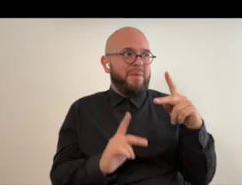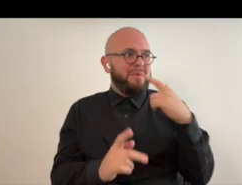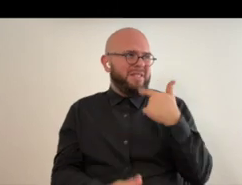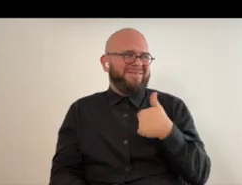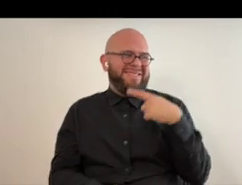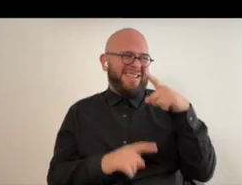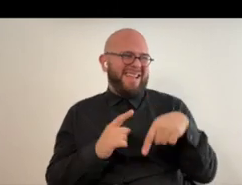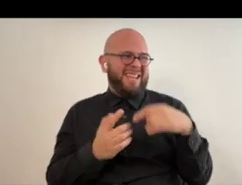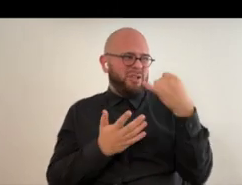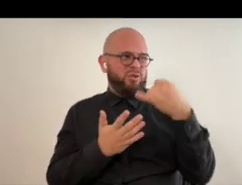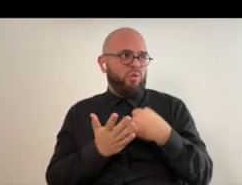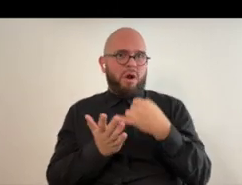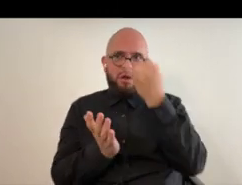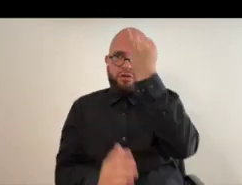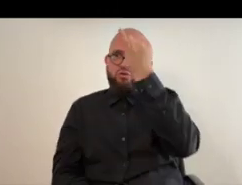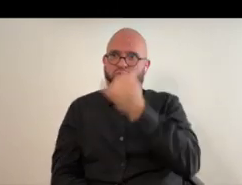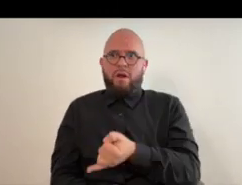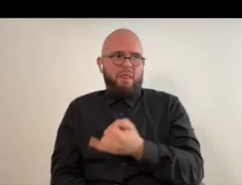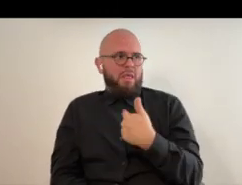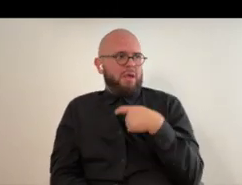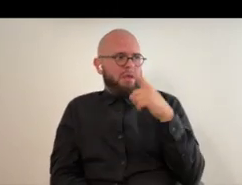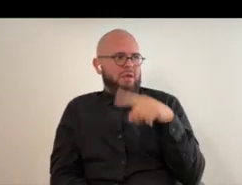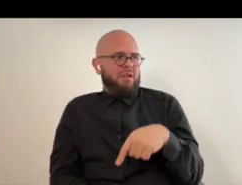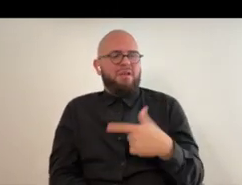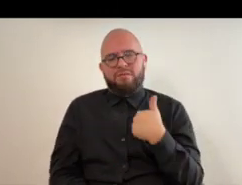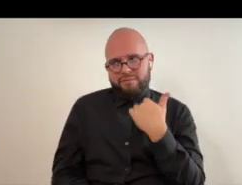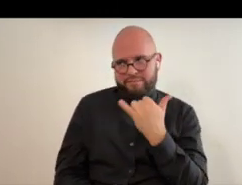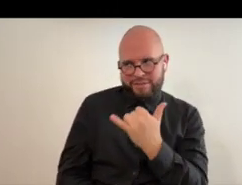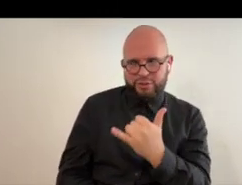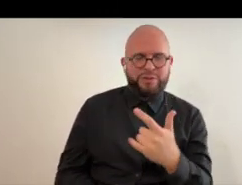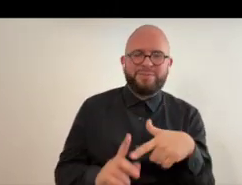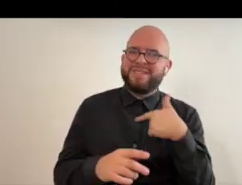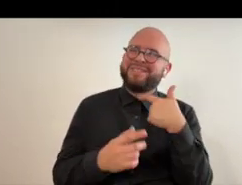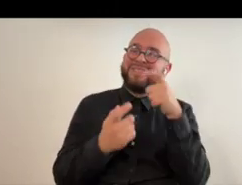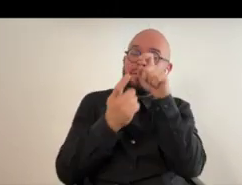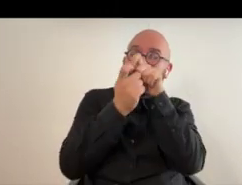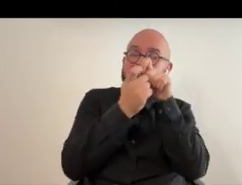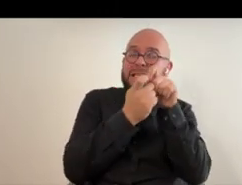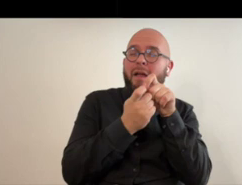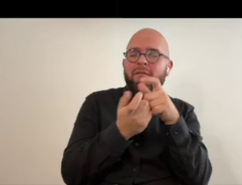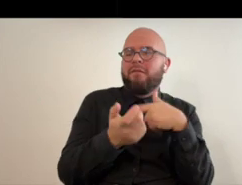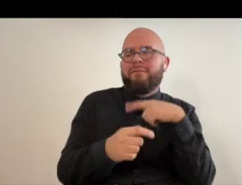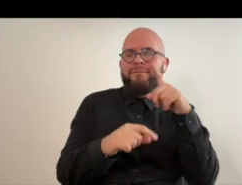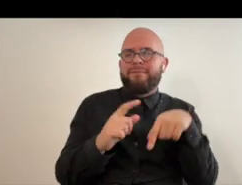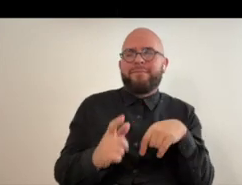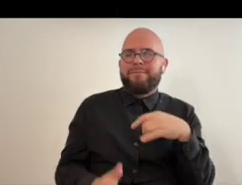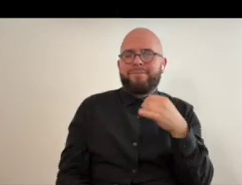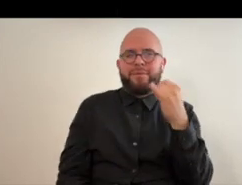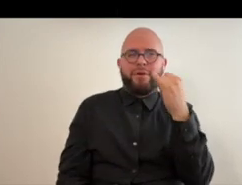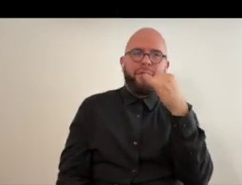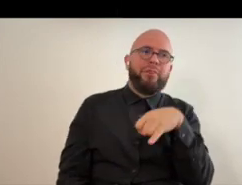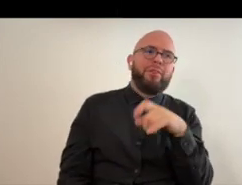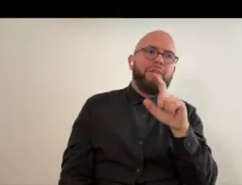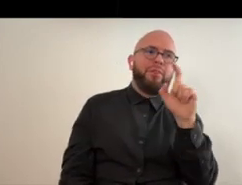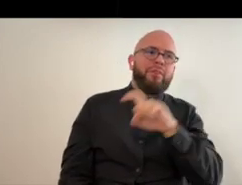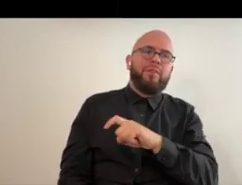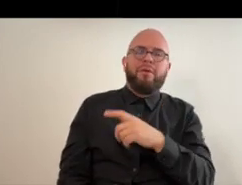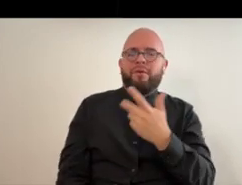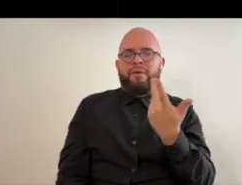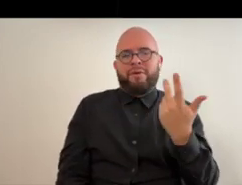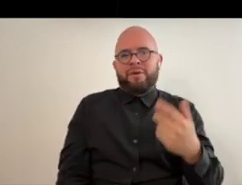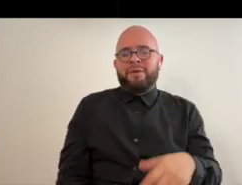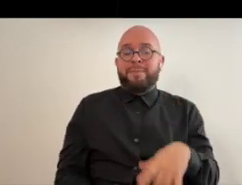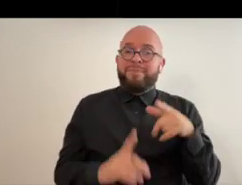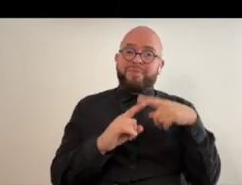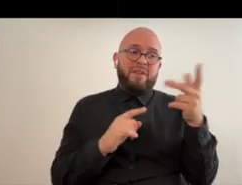draw a straight line i can't also i cannot draw a straight line i can't do anything very precise so um so